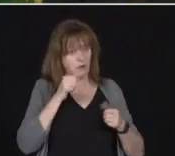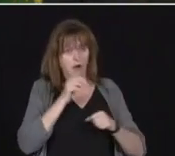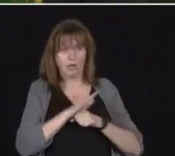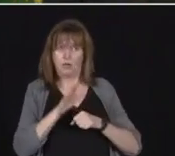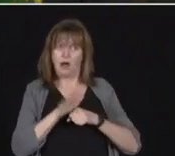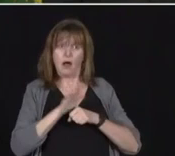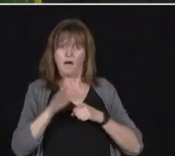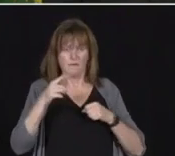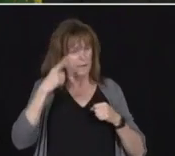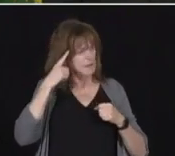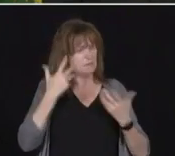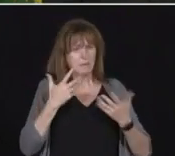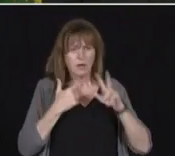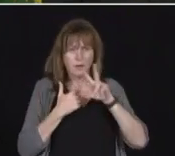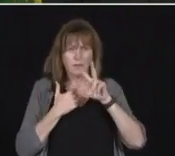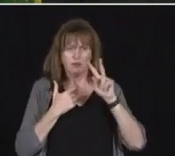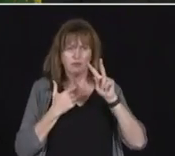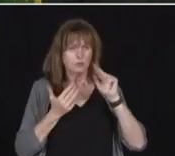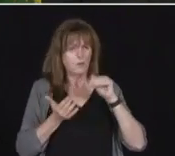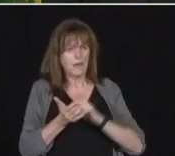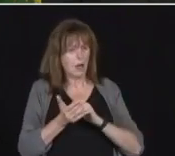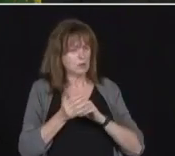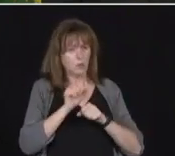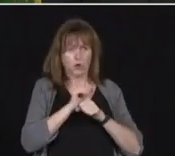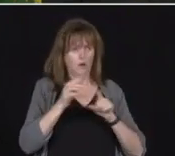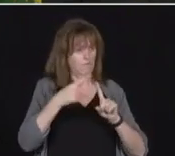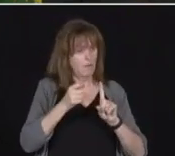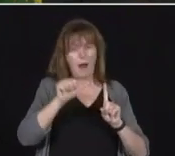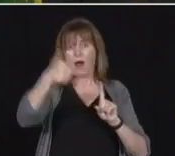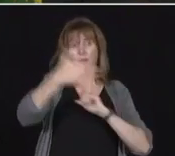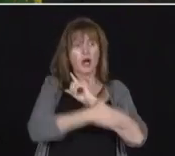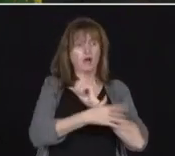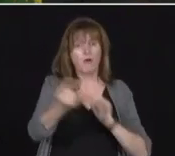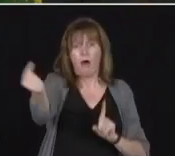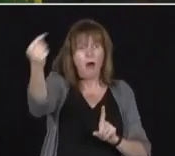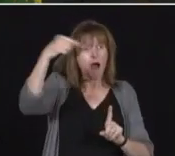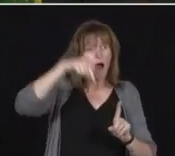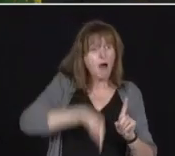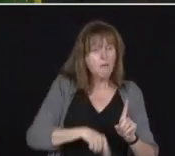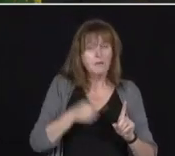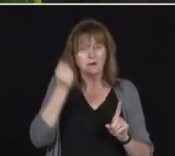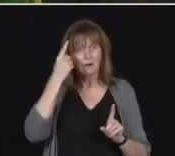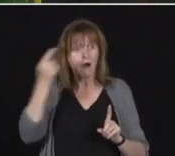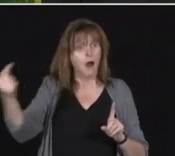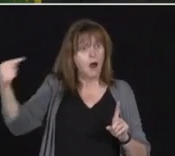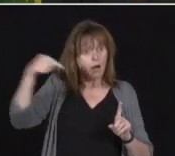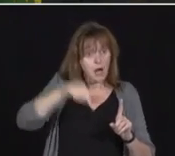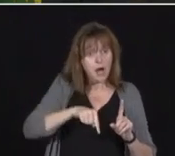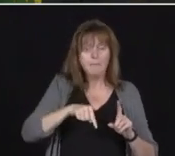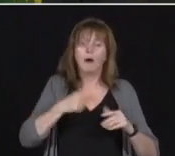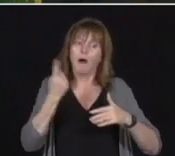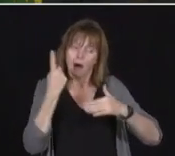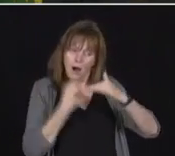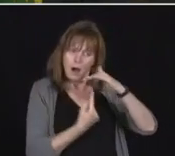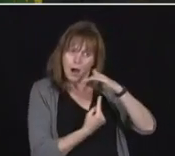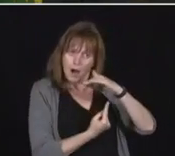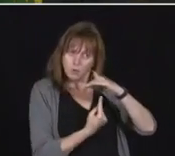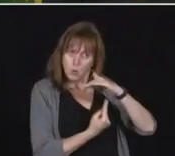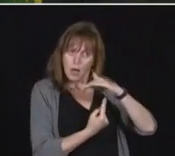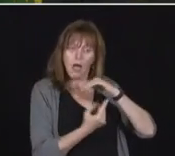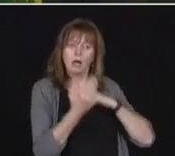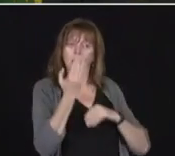workers come in. We've worked with the federal government when they first came in to self-isolate. And-isolate. For a two-week period.